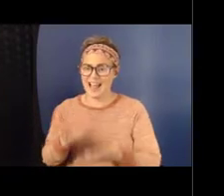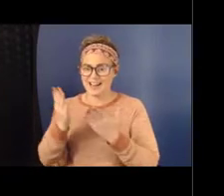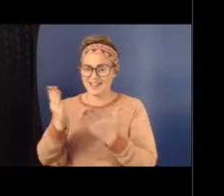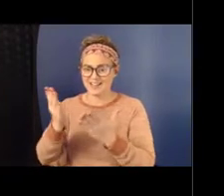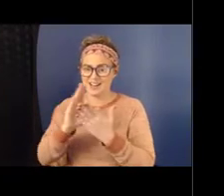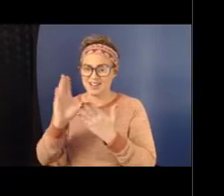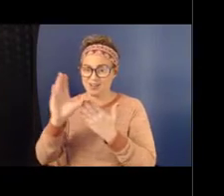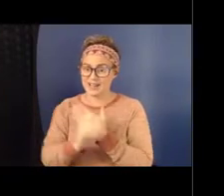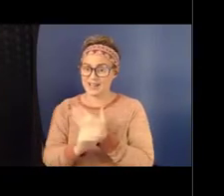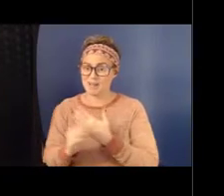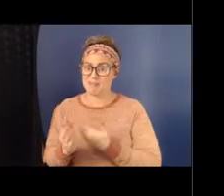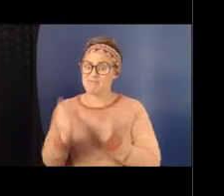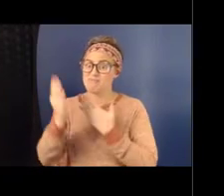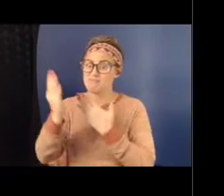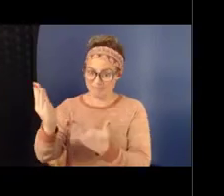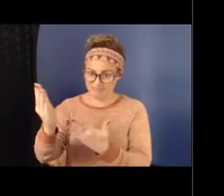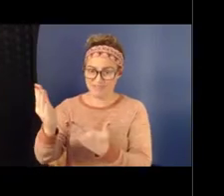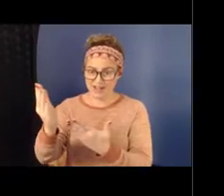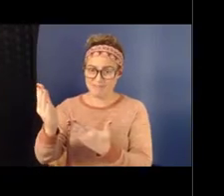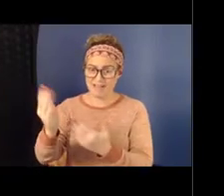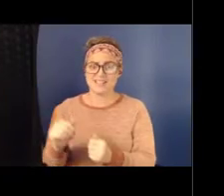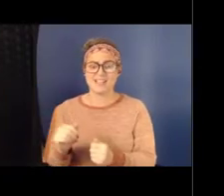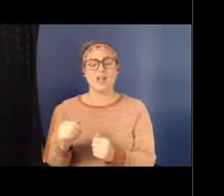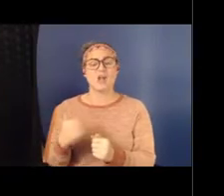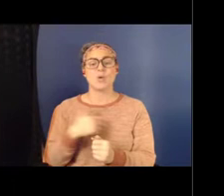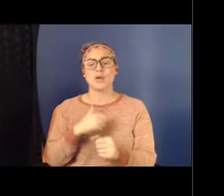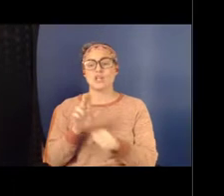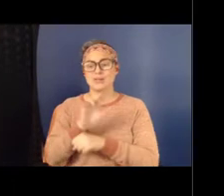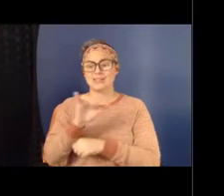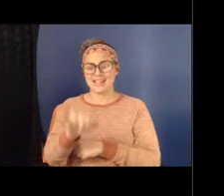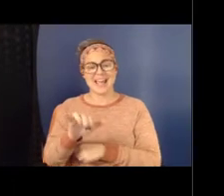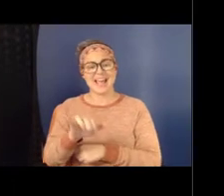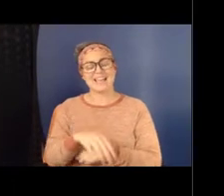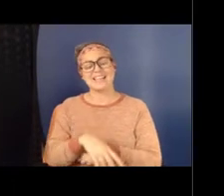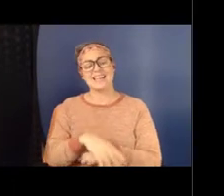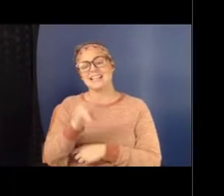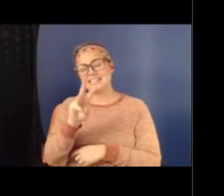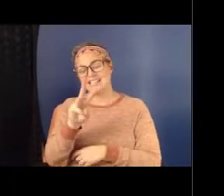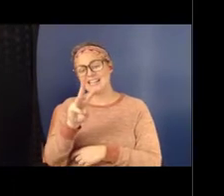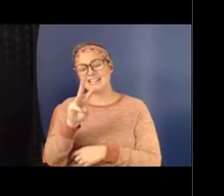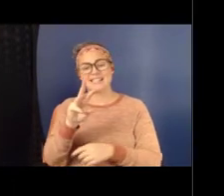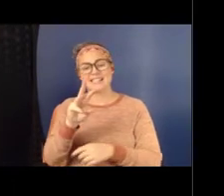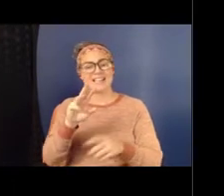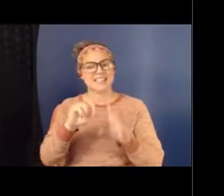multi-level approach in six elementary schools with six matched comparison schools.